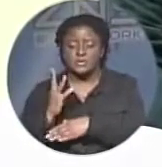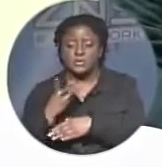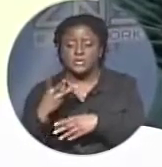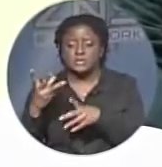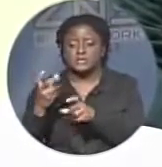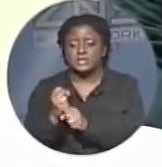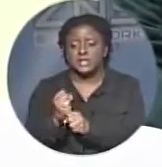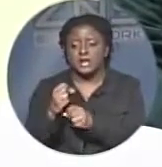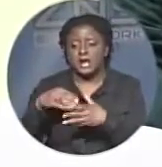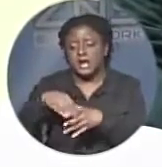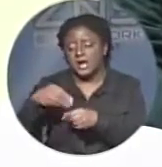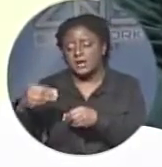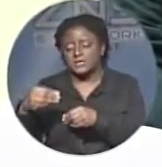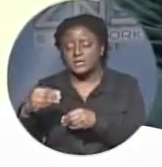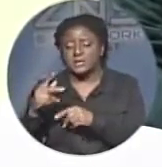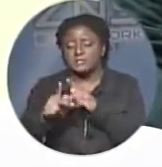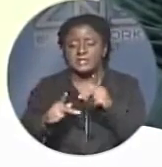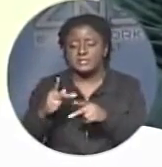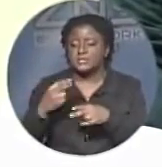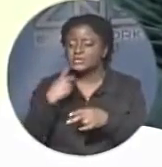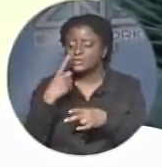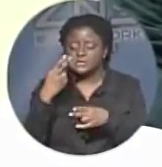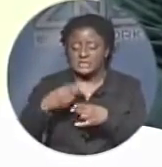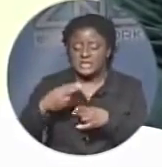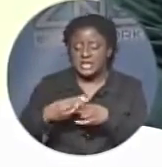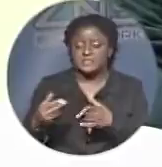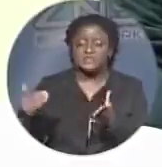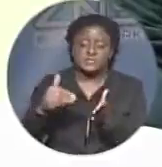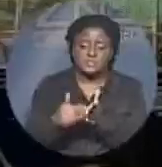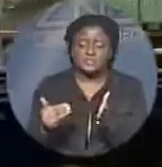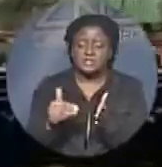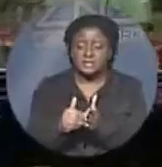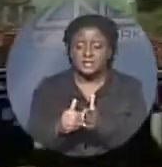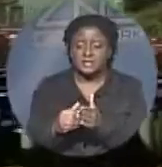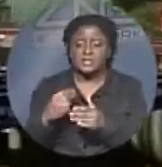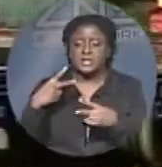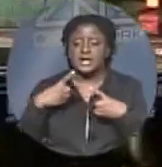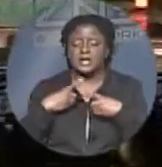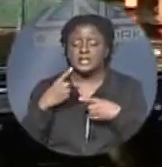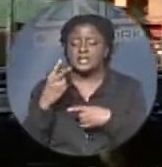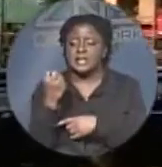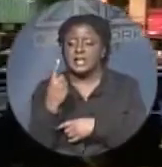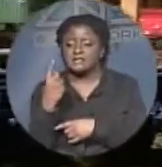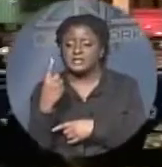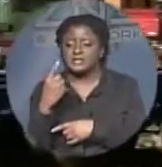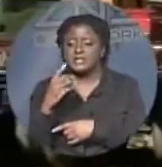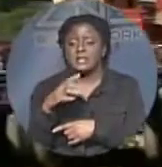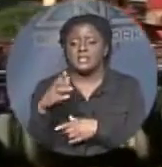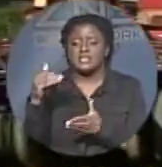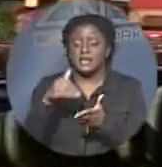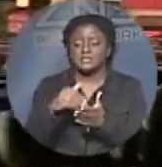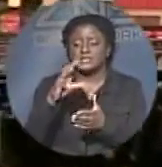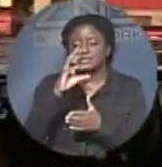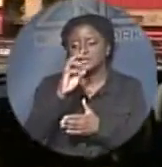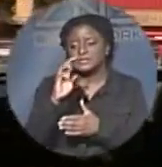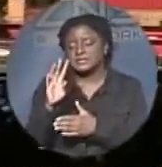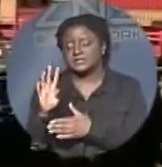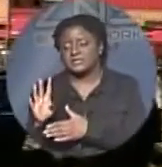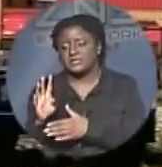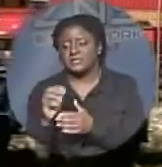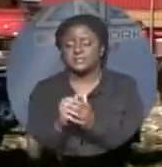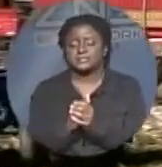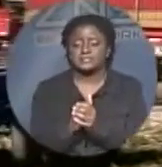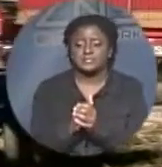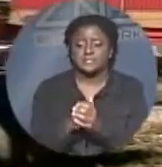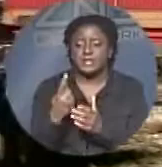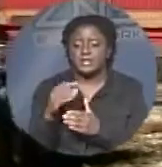the duplicates, etc., we ended up with about 11,064. Some 4,000 checks will be returned to people. Providence Advisors Ken Kerr